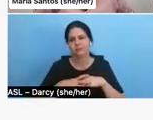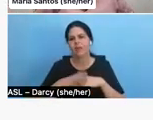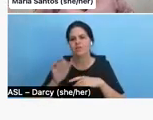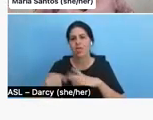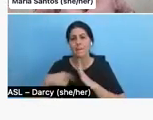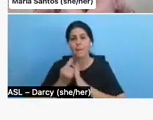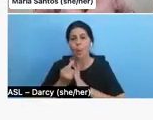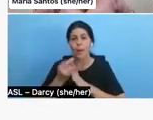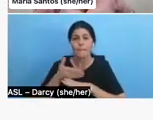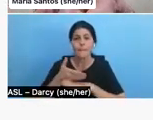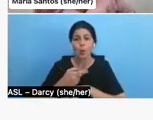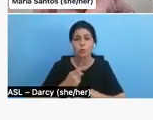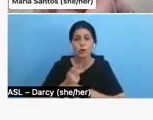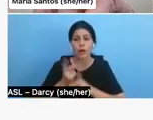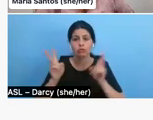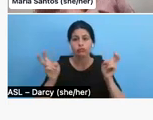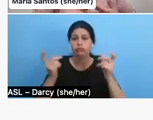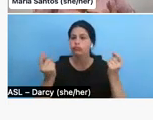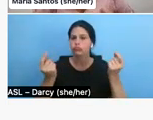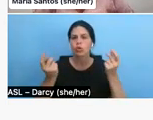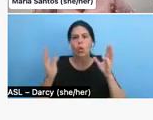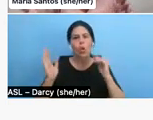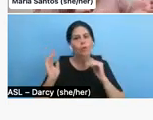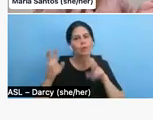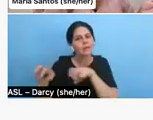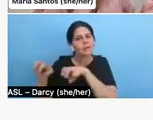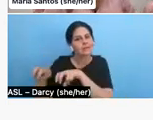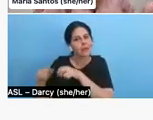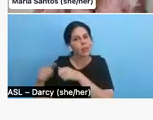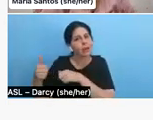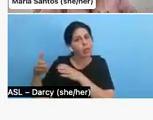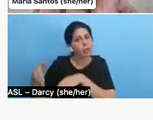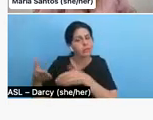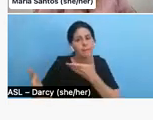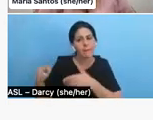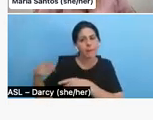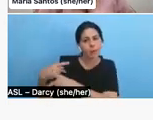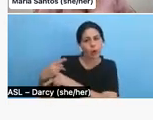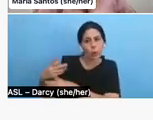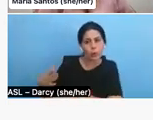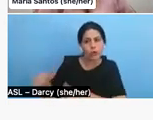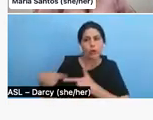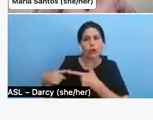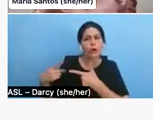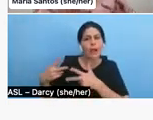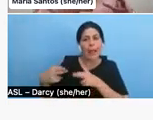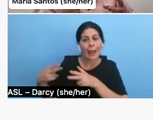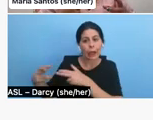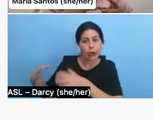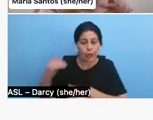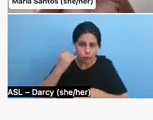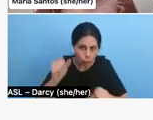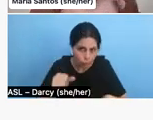to sit down, hopefully with another person. It could be your producer. It could be an editor. If you were able to hire an editor to